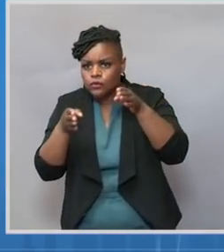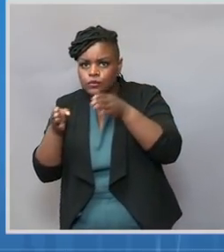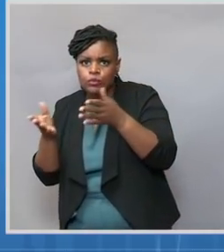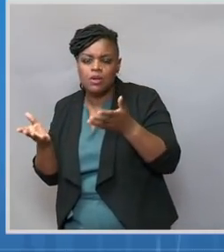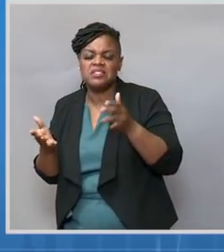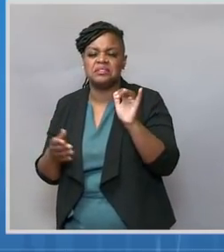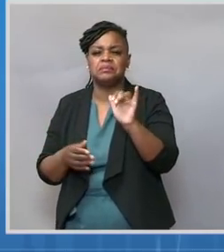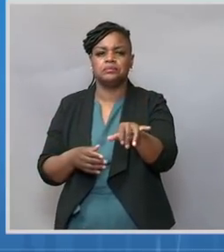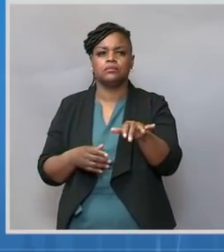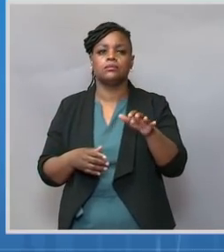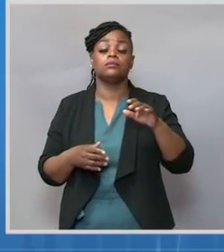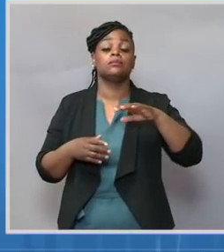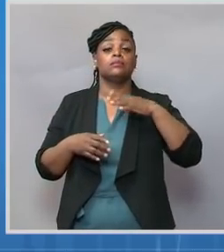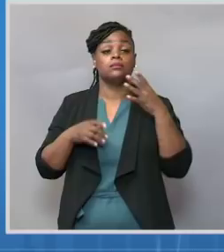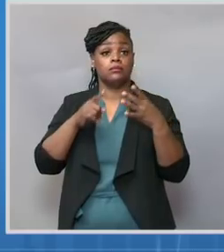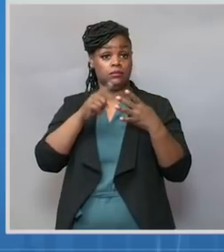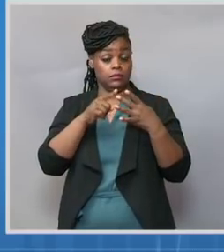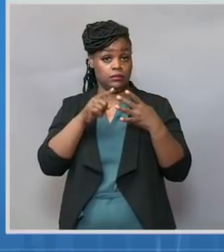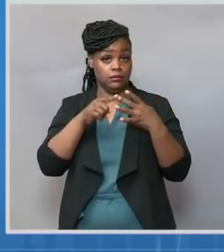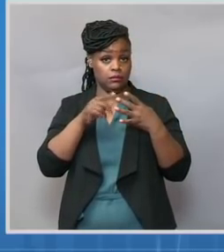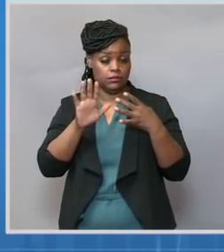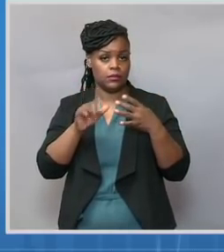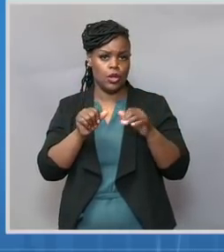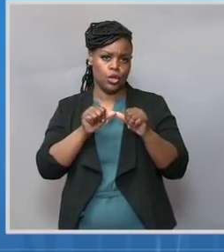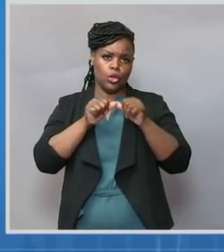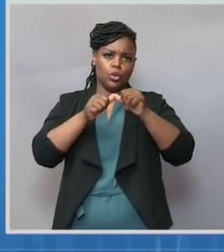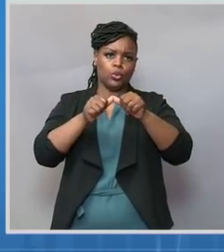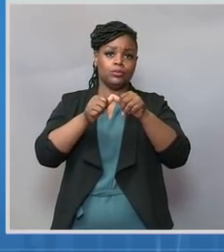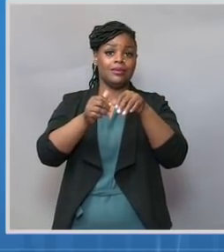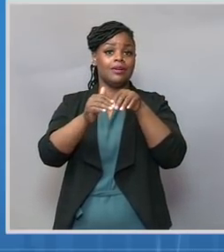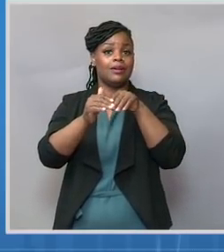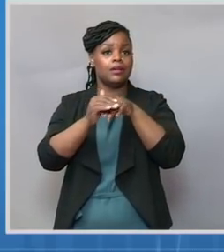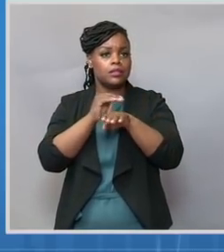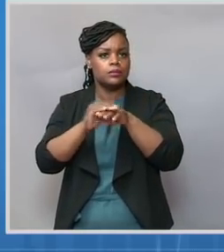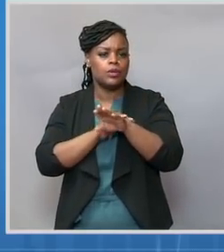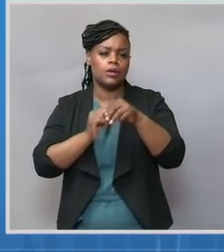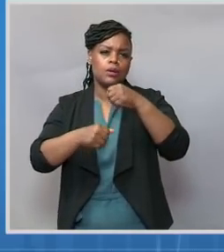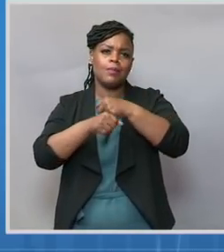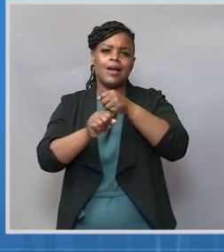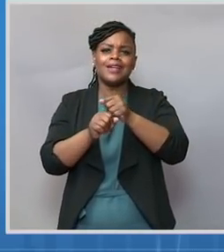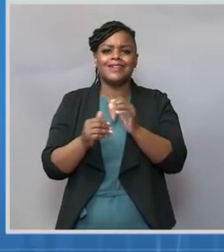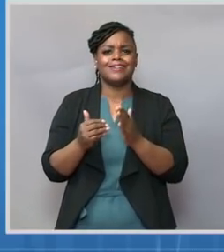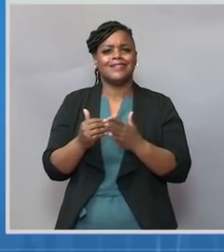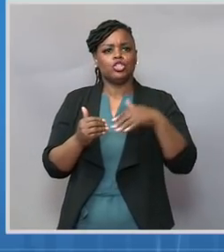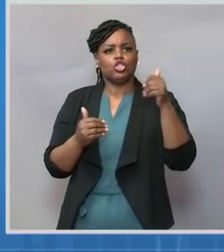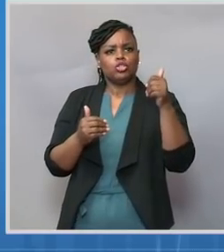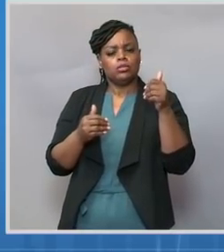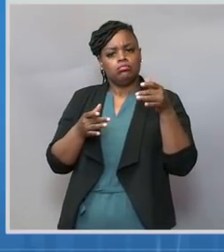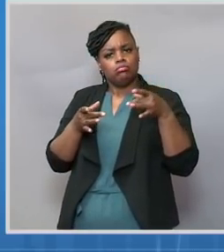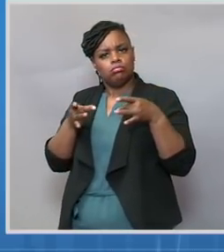continue to increase accessibility and make it easier and easier for Americans to get a shot.